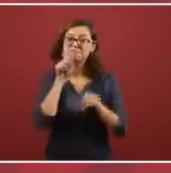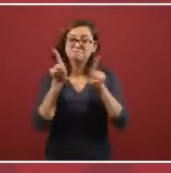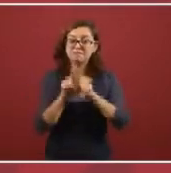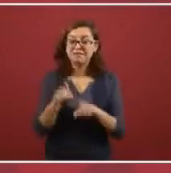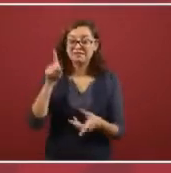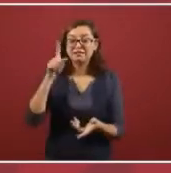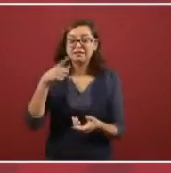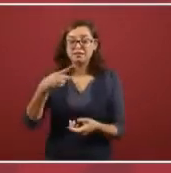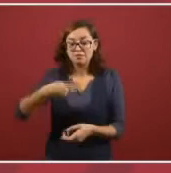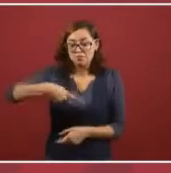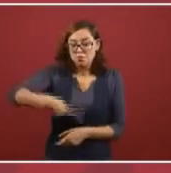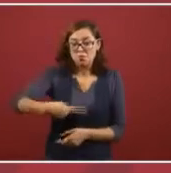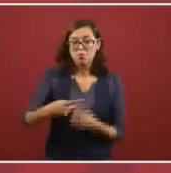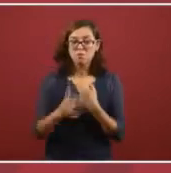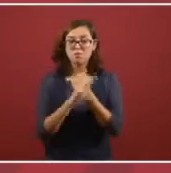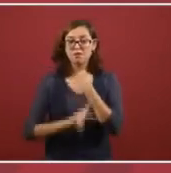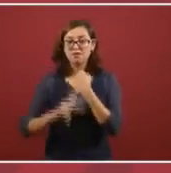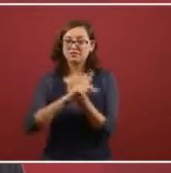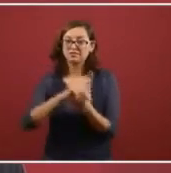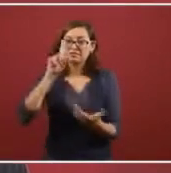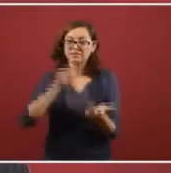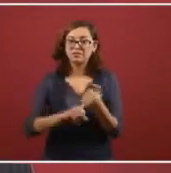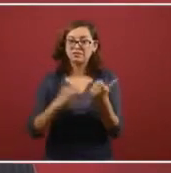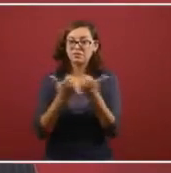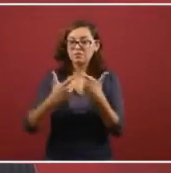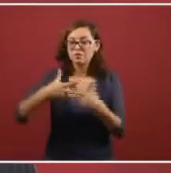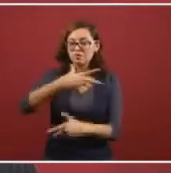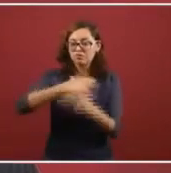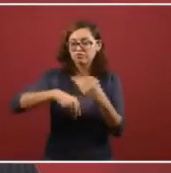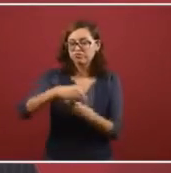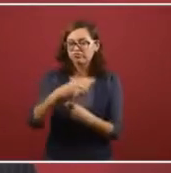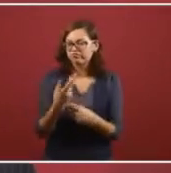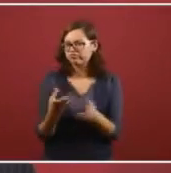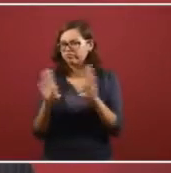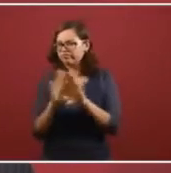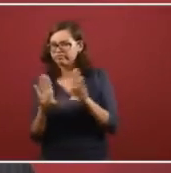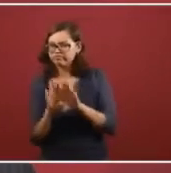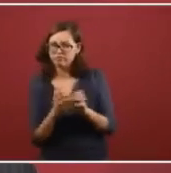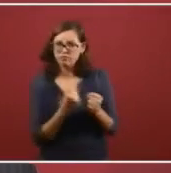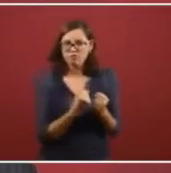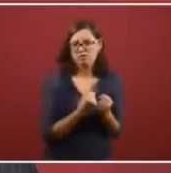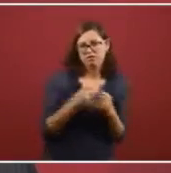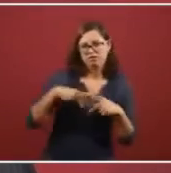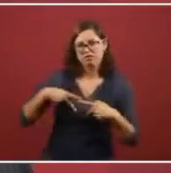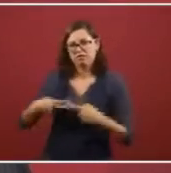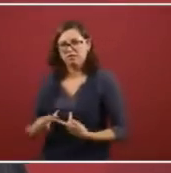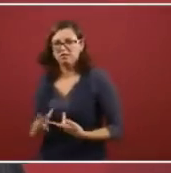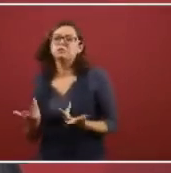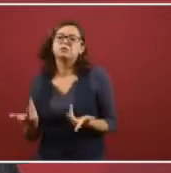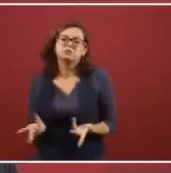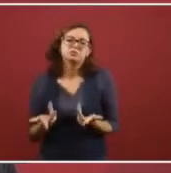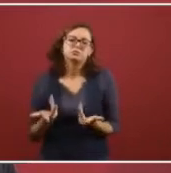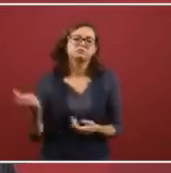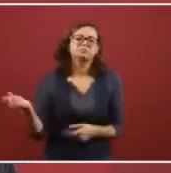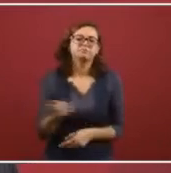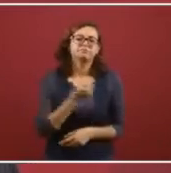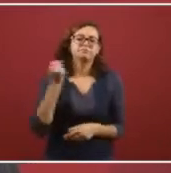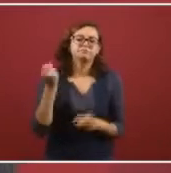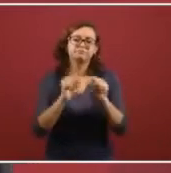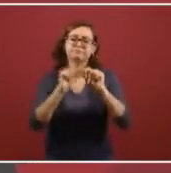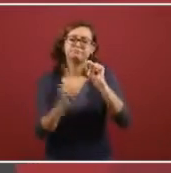How, how each, um, country's economy is. So, fortunately, we're doing well.